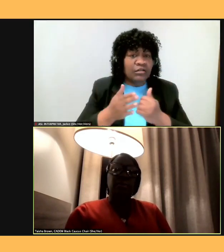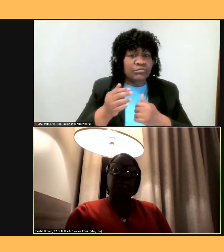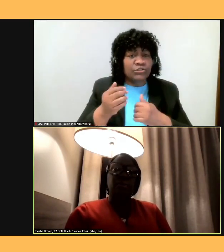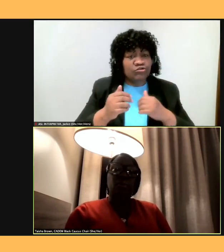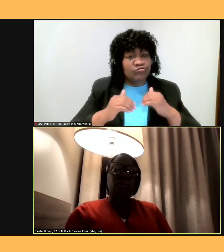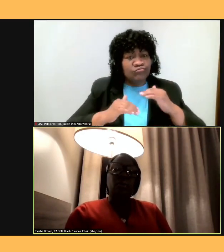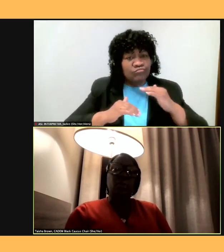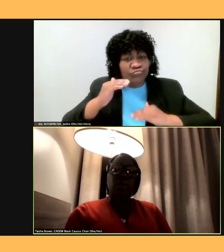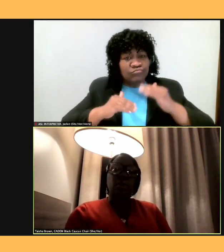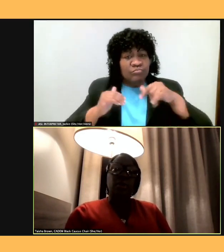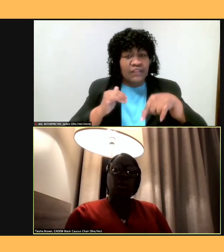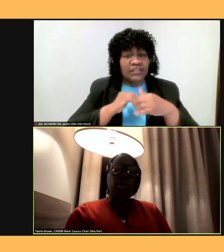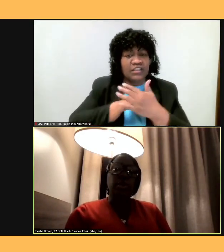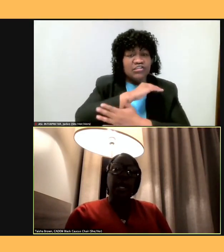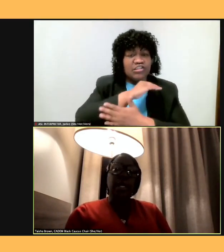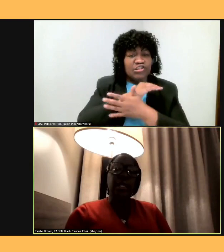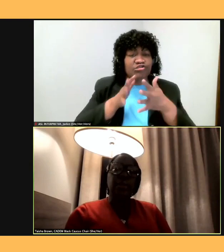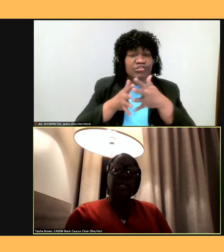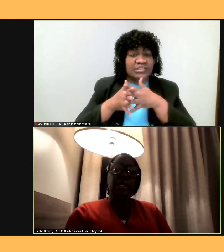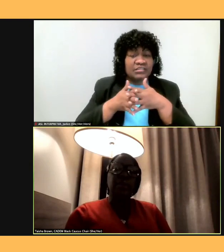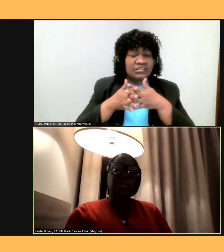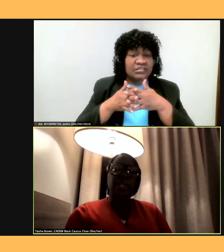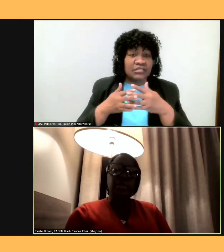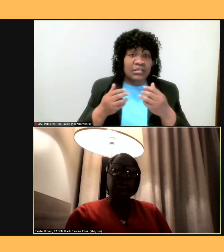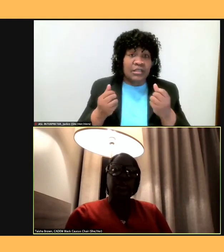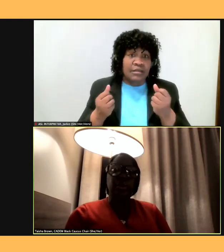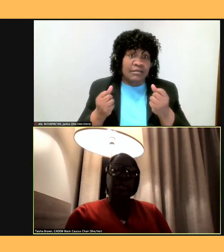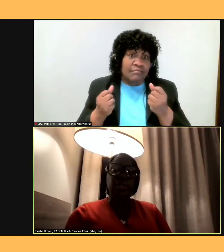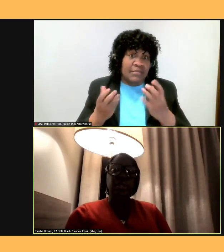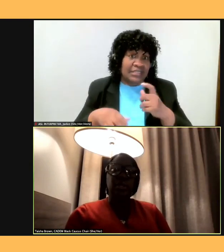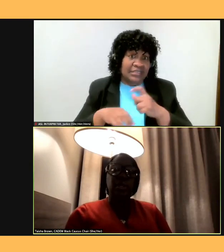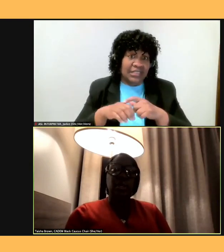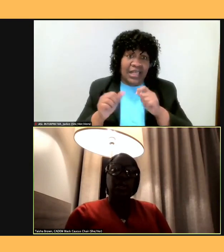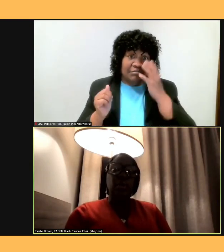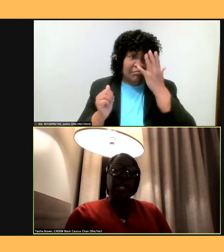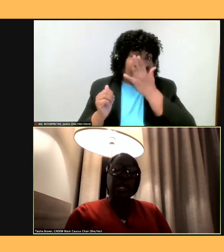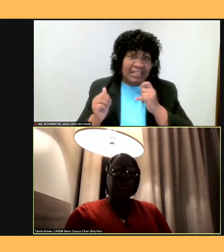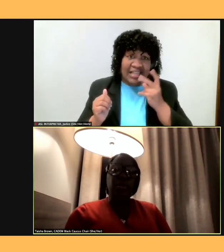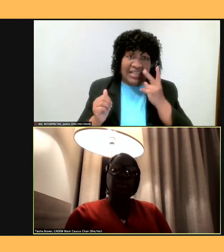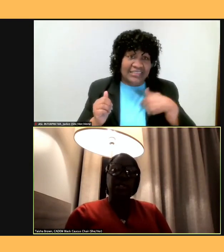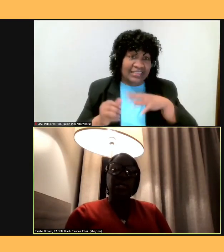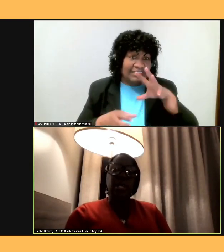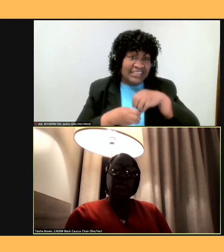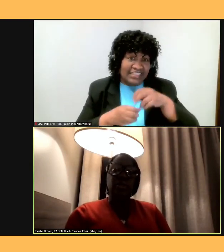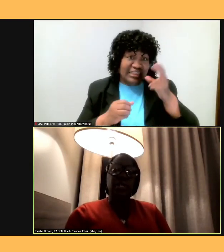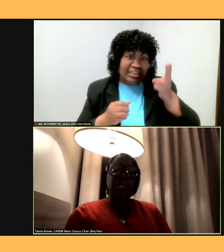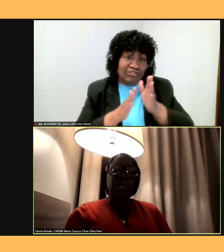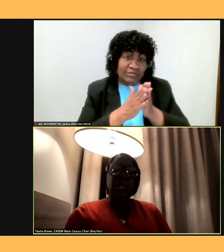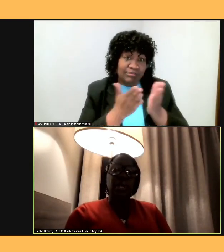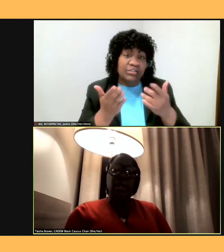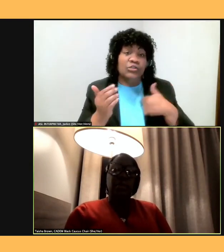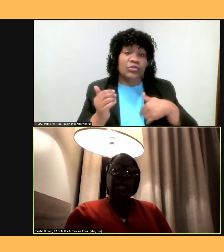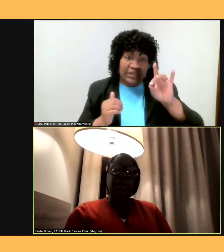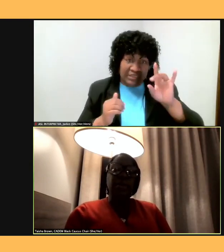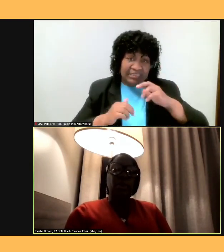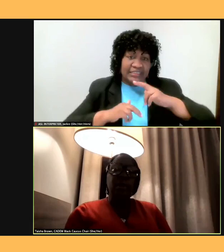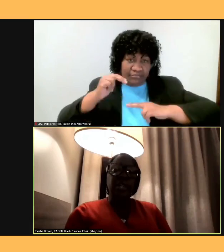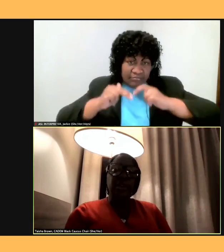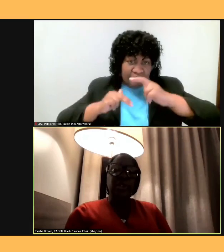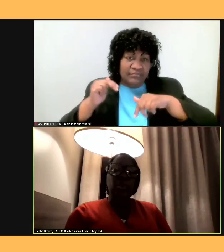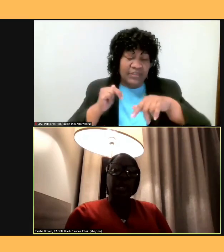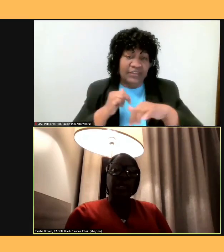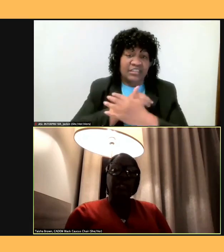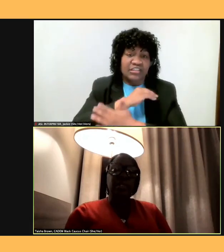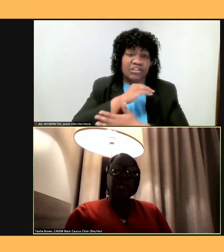Though we're not in many of the history books, we help build this country. Black people have carried the weight of this